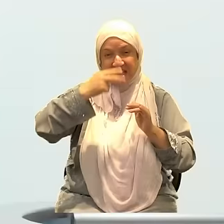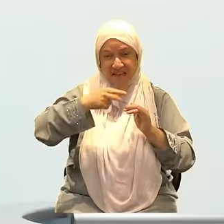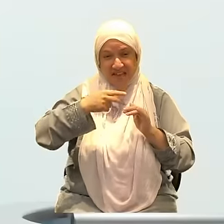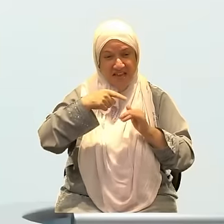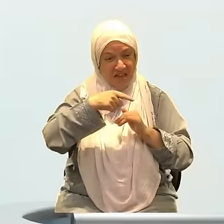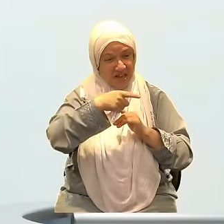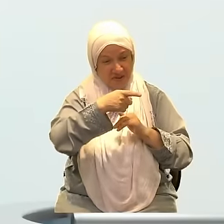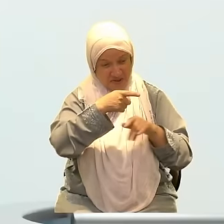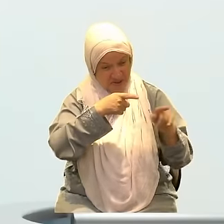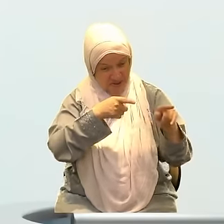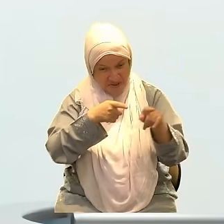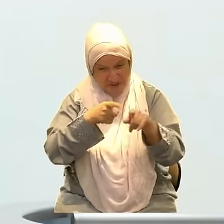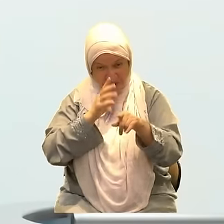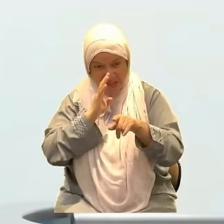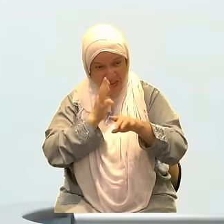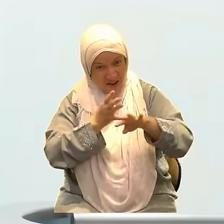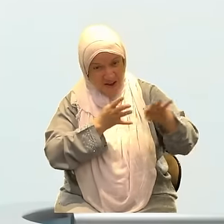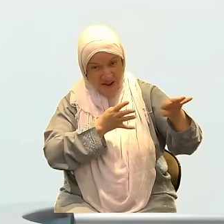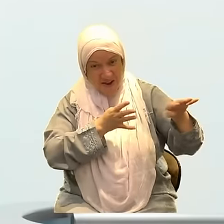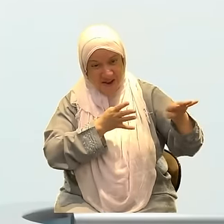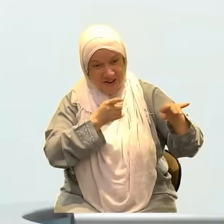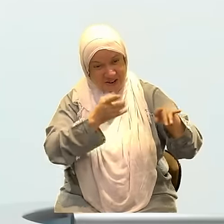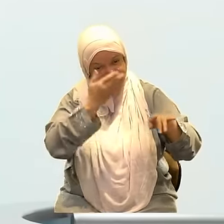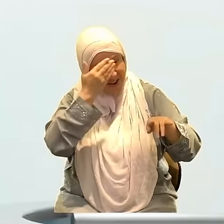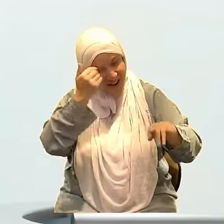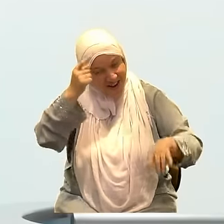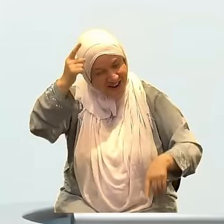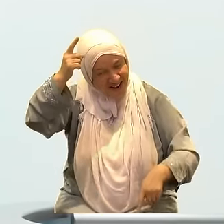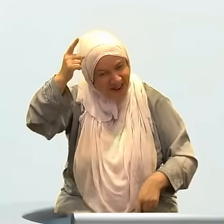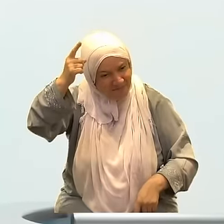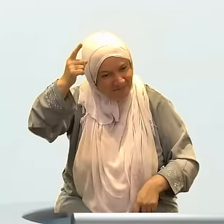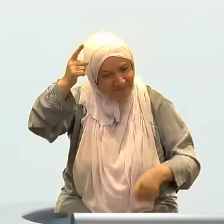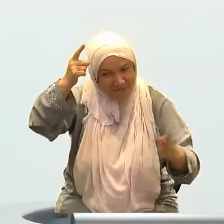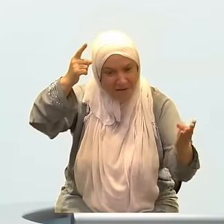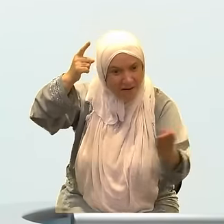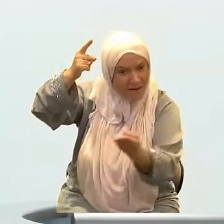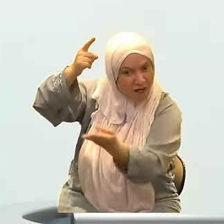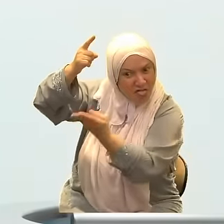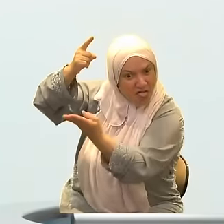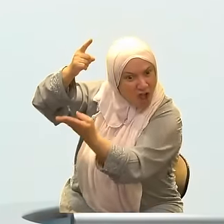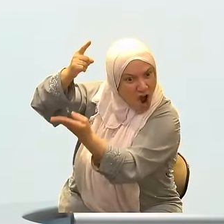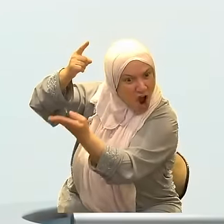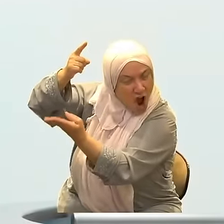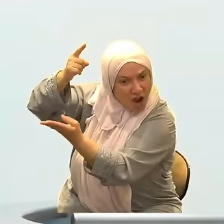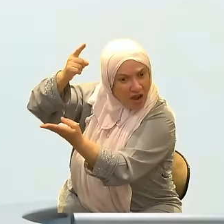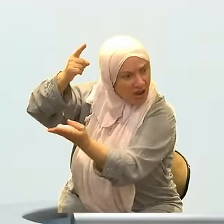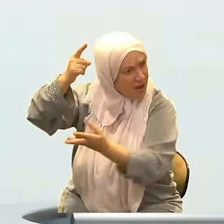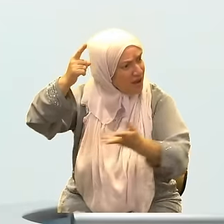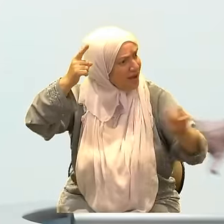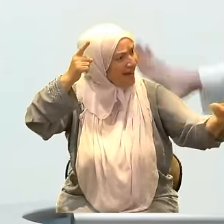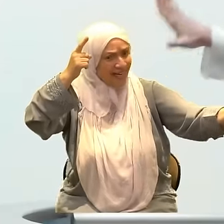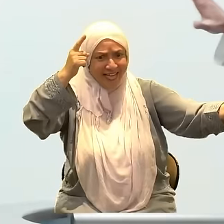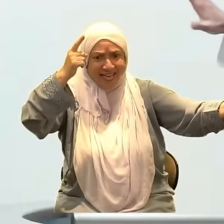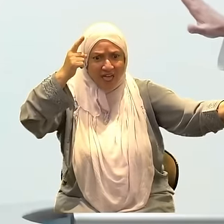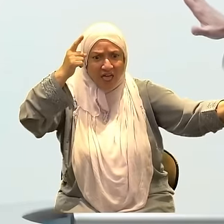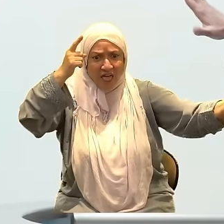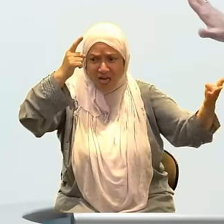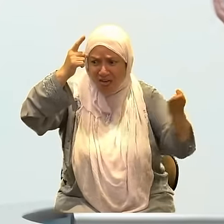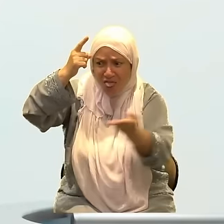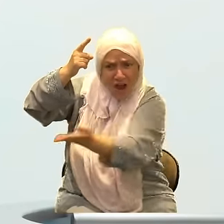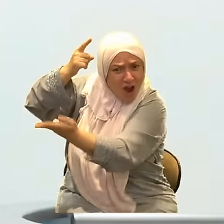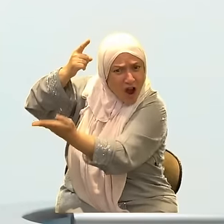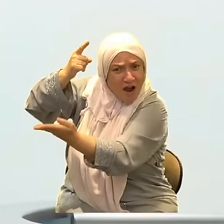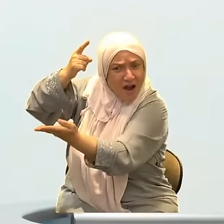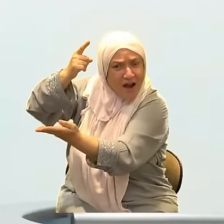state of ghafla. It's indifference. And subhanAllah, the ulema mentioned that ghafla is the predecessor to dalala, to going